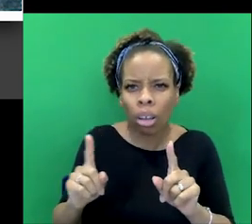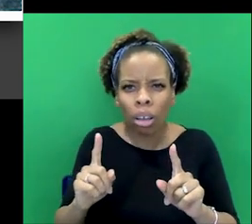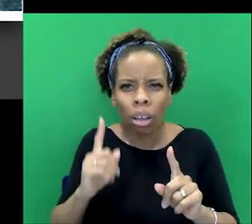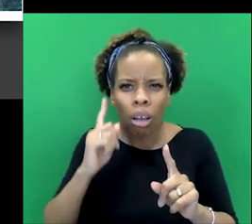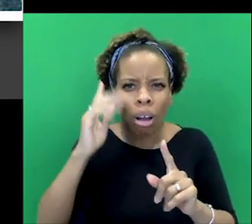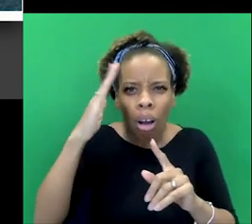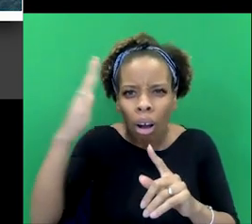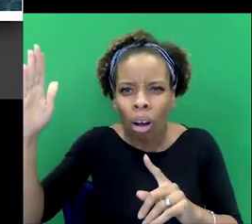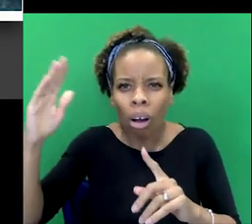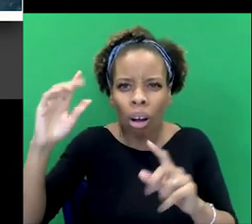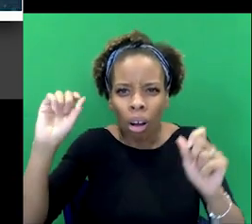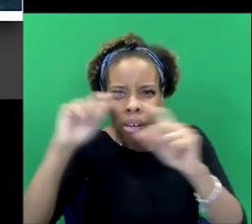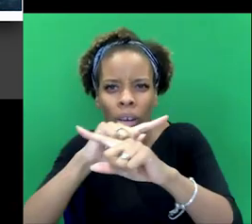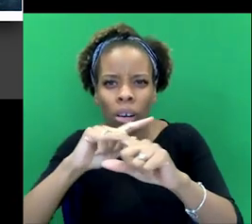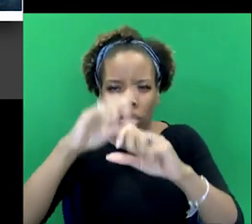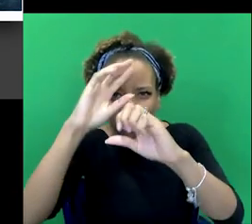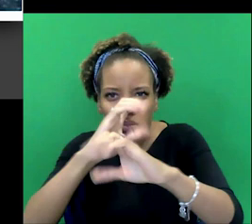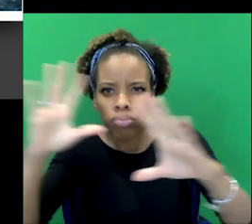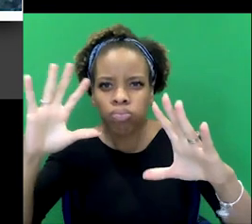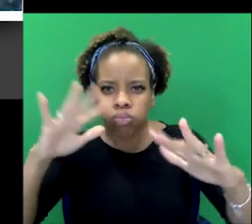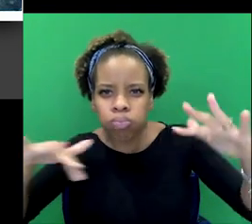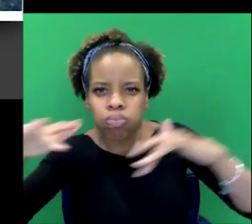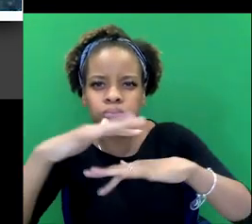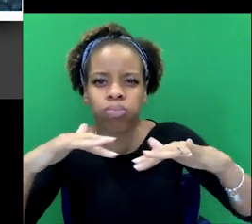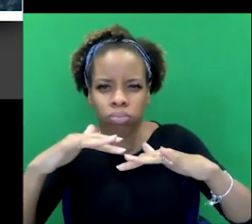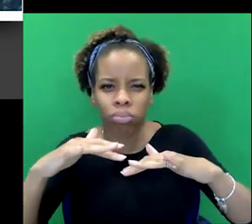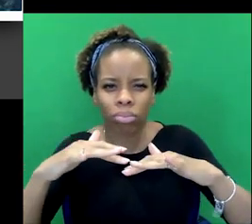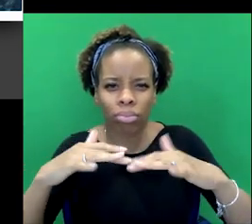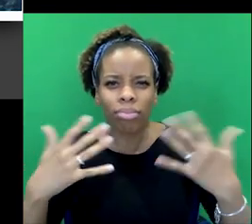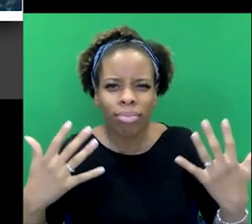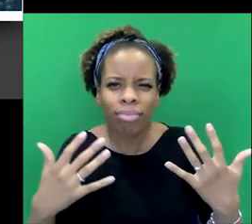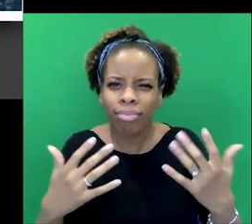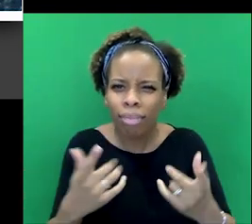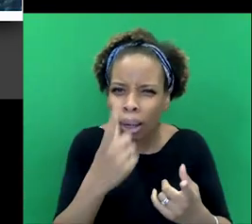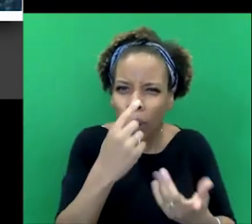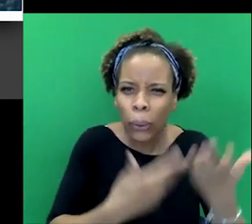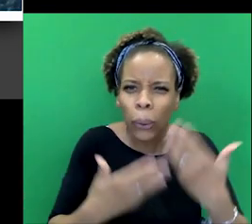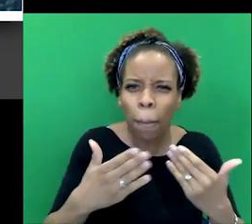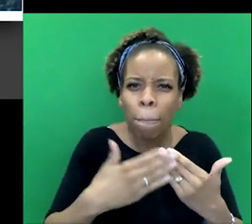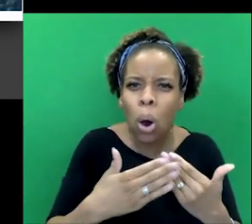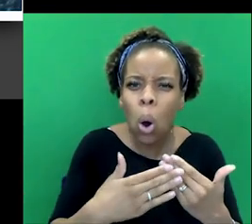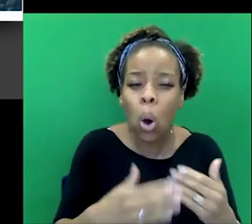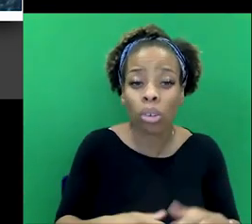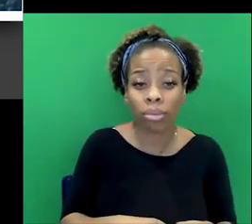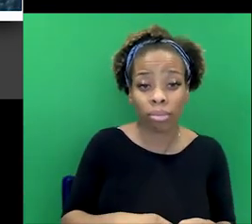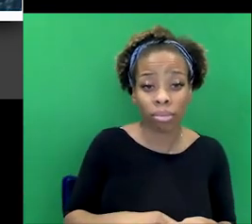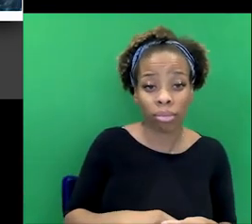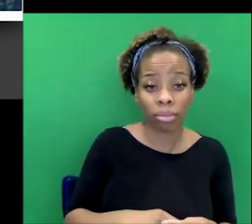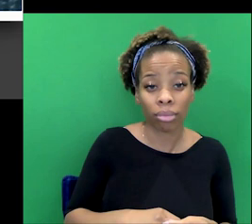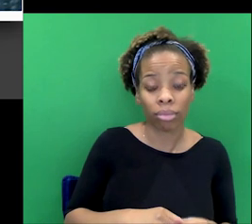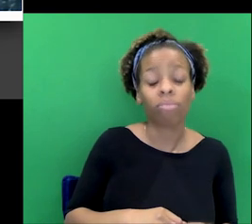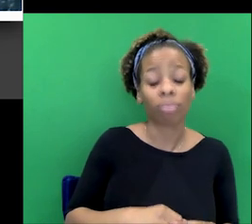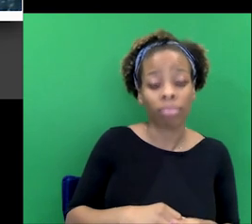outlandish. Yeah, absolutely. And I, you know, the use of the word outre there, think reminds us of, you know, he was a huge fan of poem.